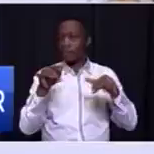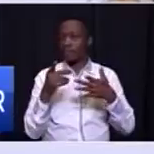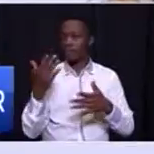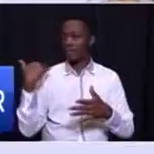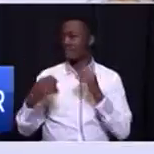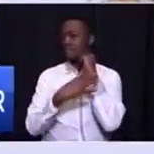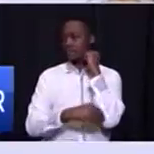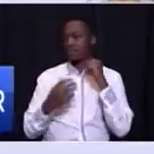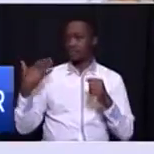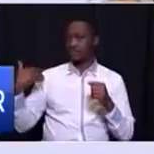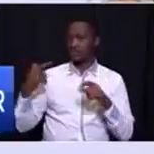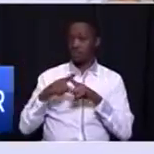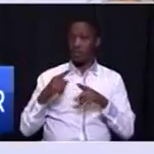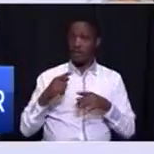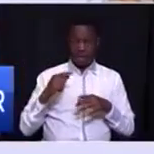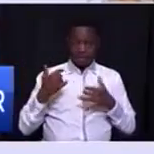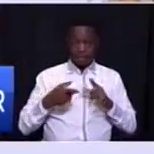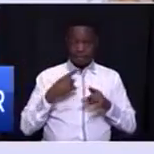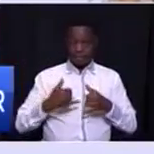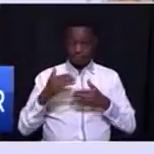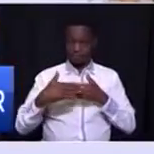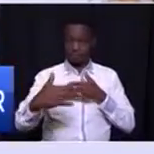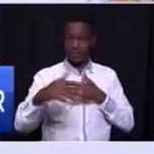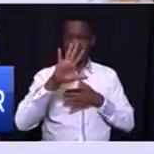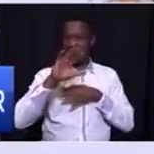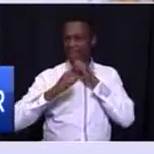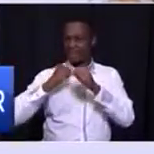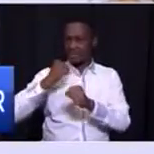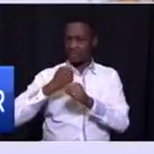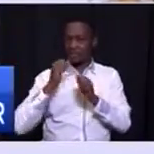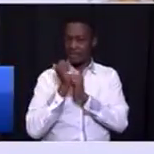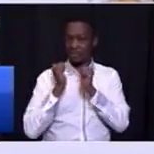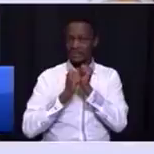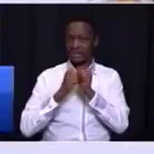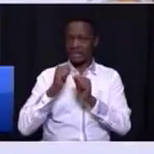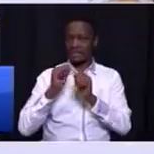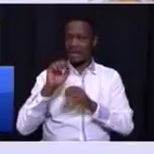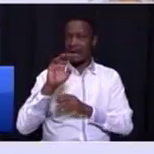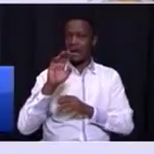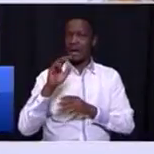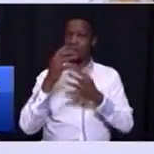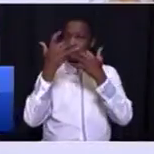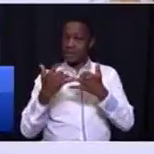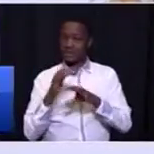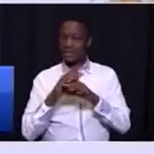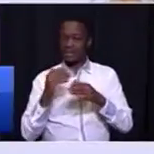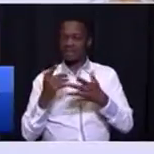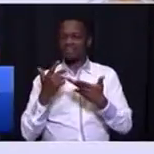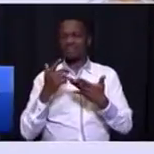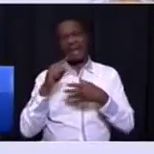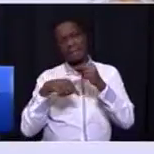have over the next five years an infrastructure budget of close to 60 billion rands.